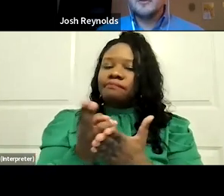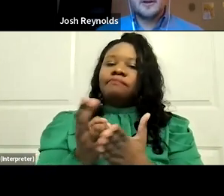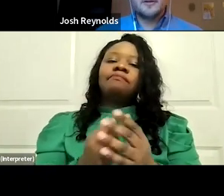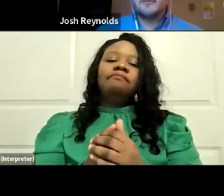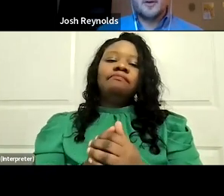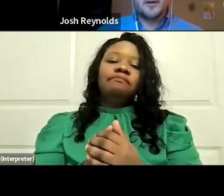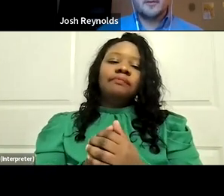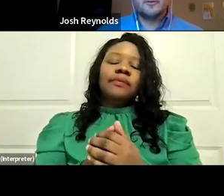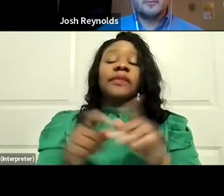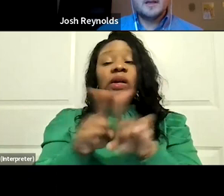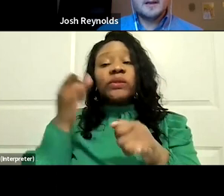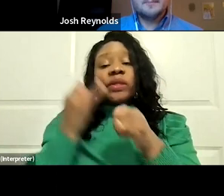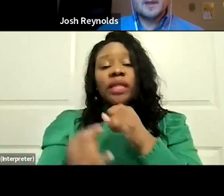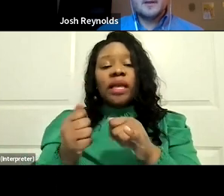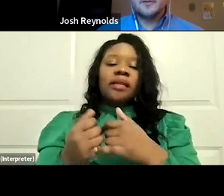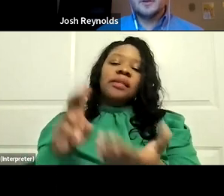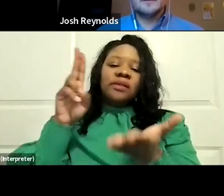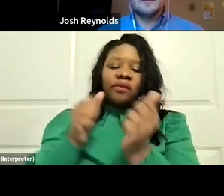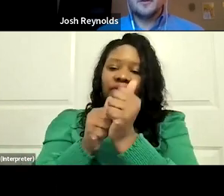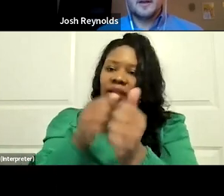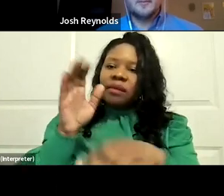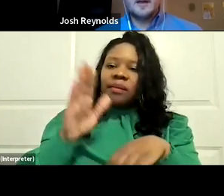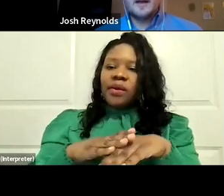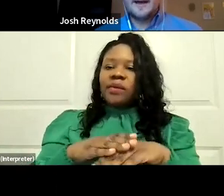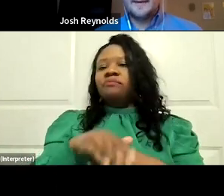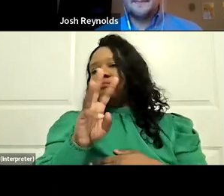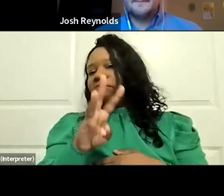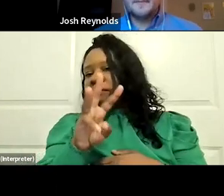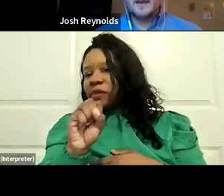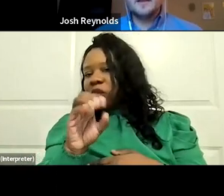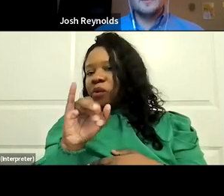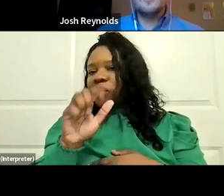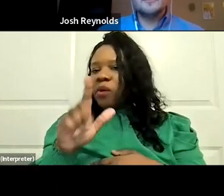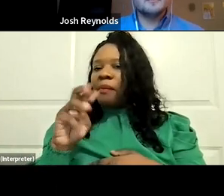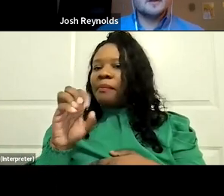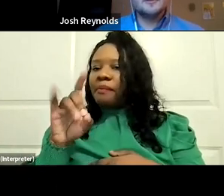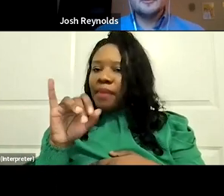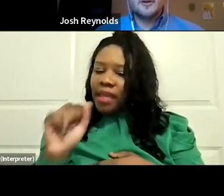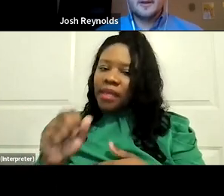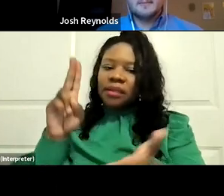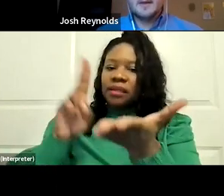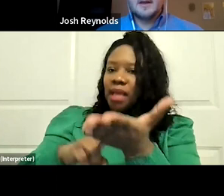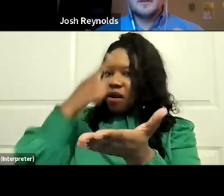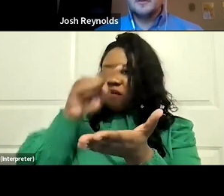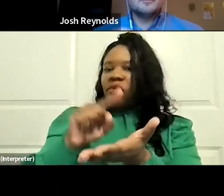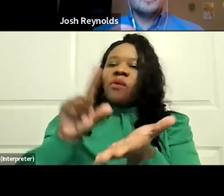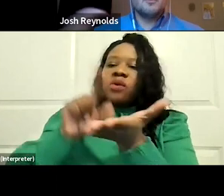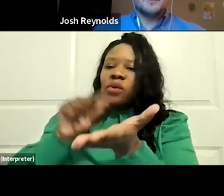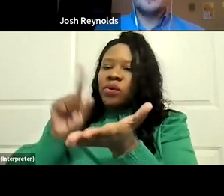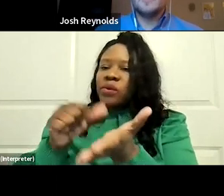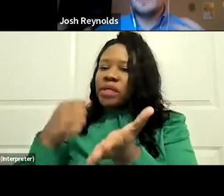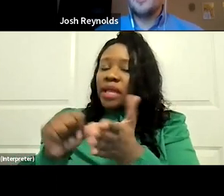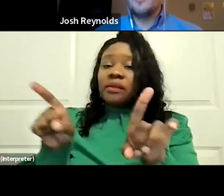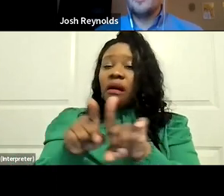for some newsletters and follow them on social media so you get to know them. And also, you should know that you